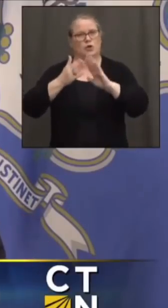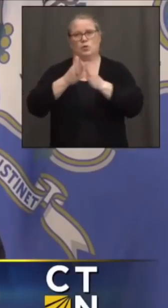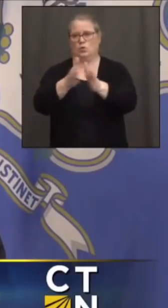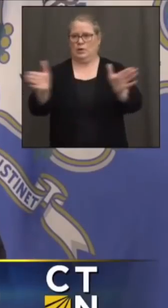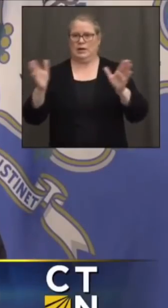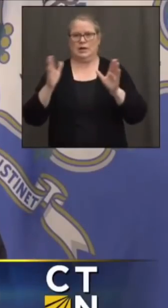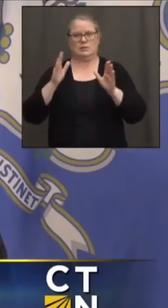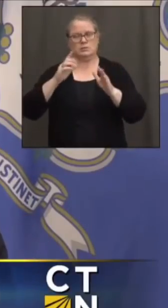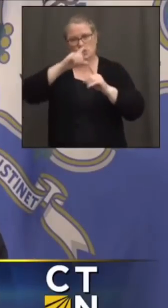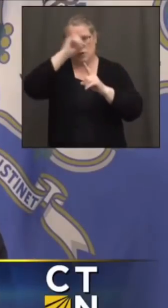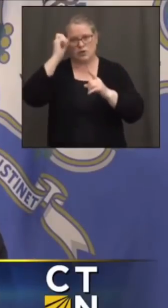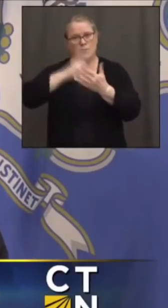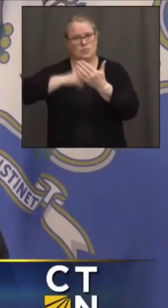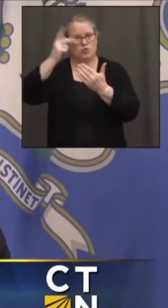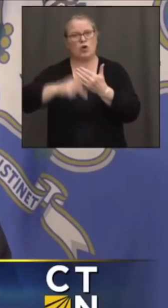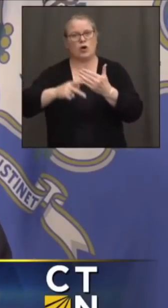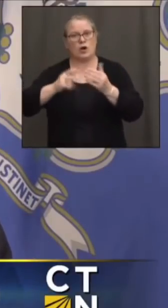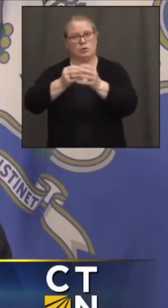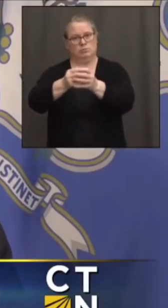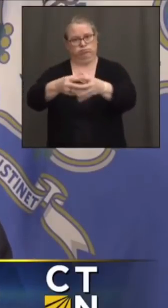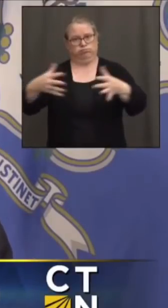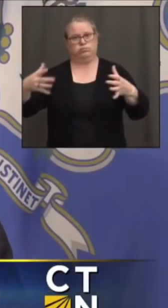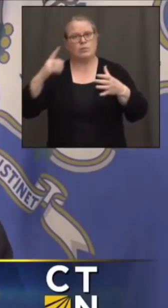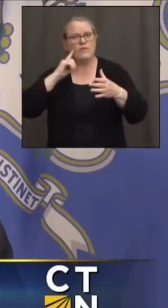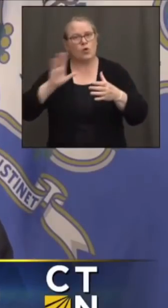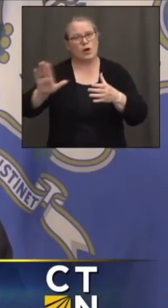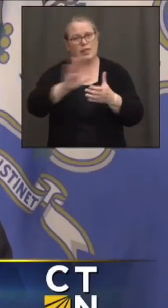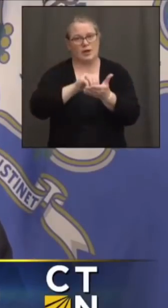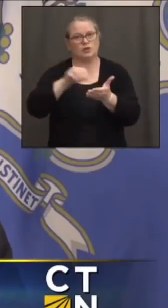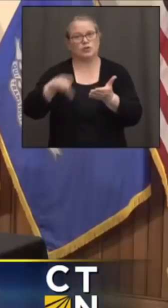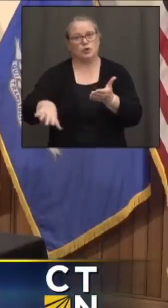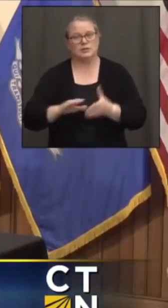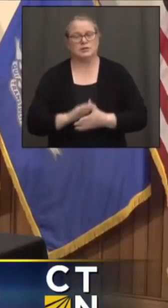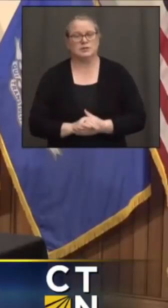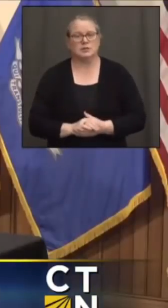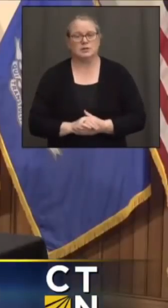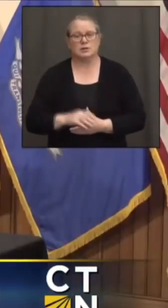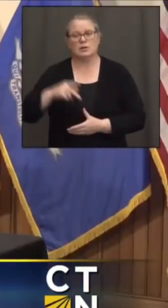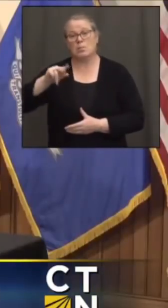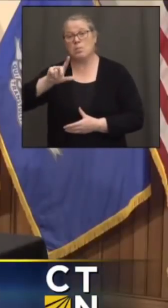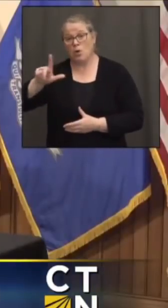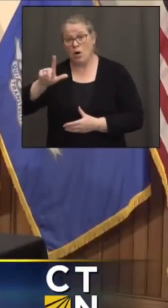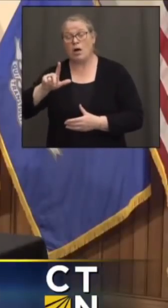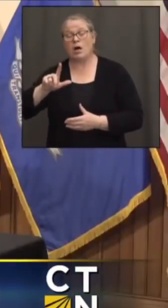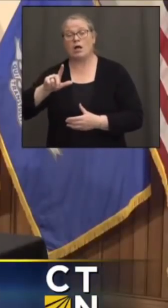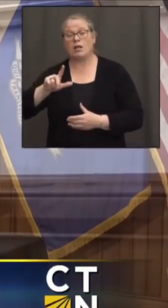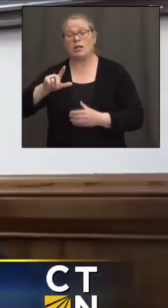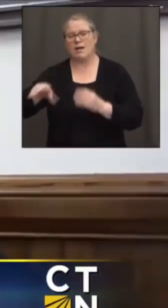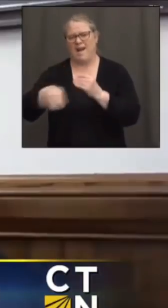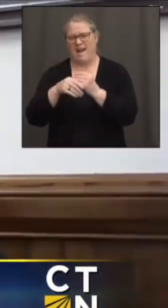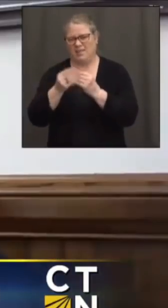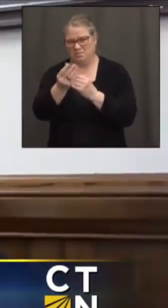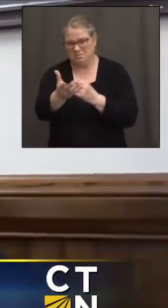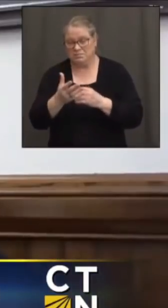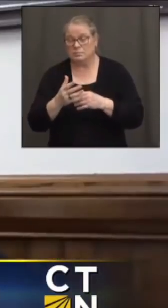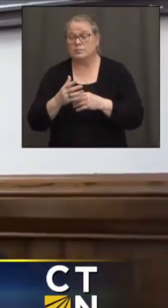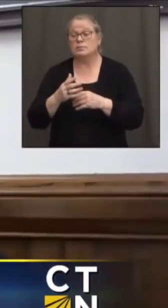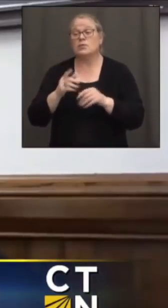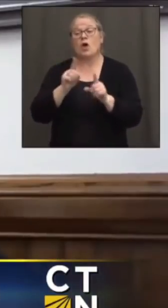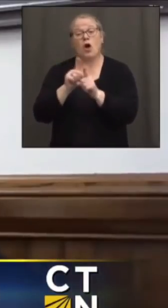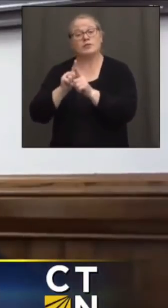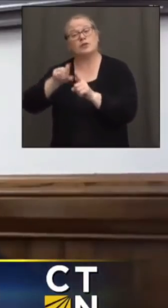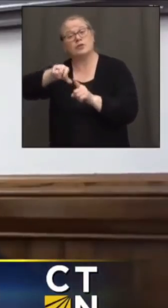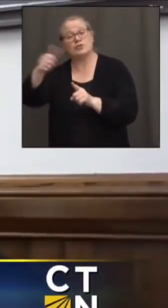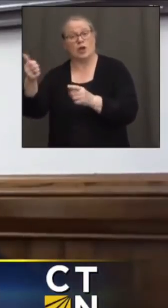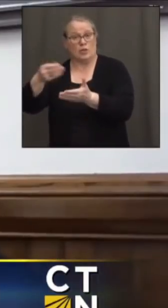can expand the summer enrichment program for their students. Yeah. And also, Paul, I was also mentioning that there's other dollars that are